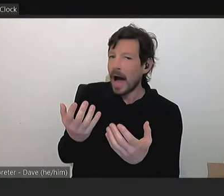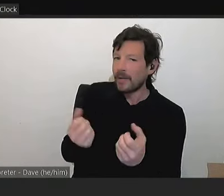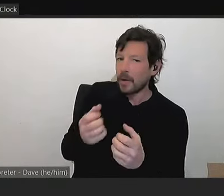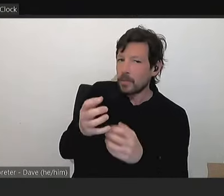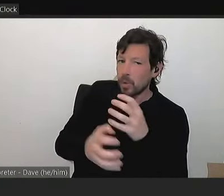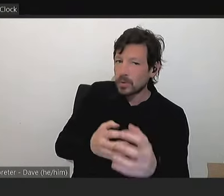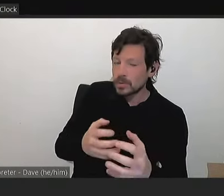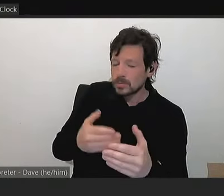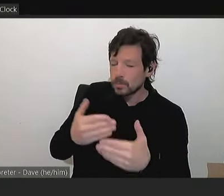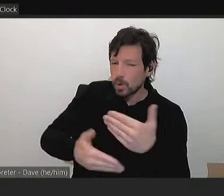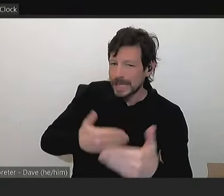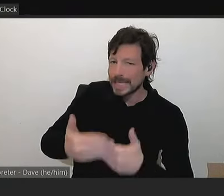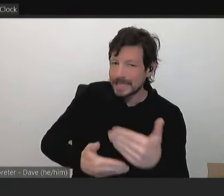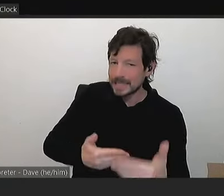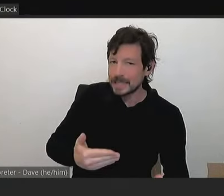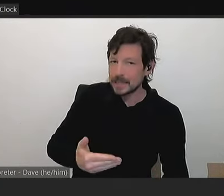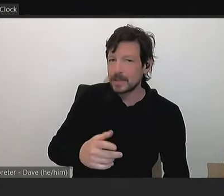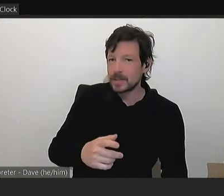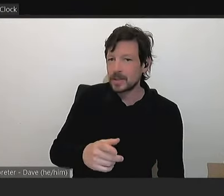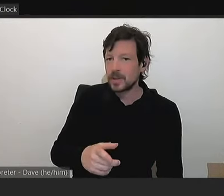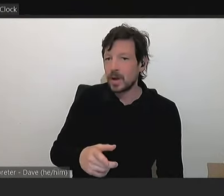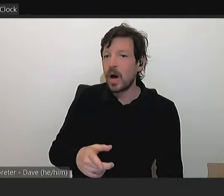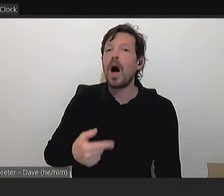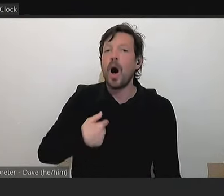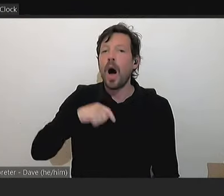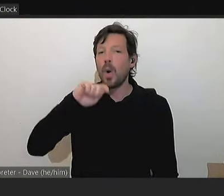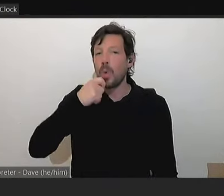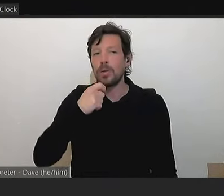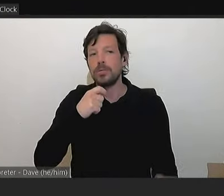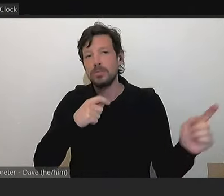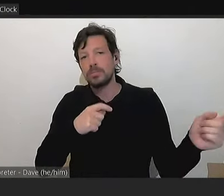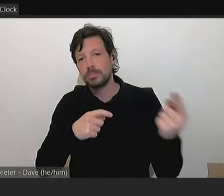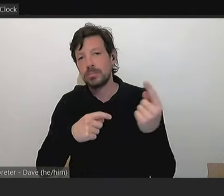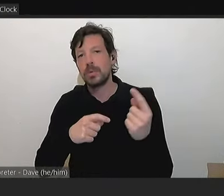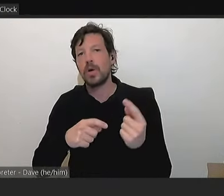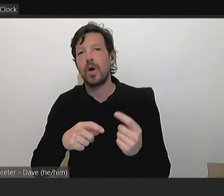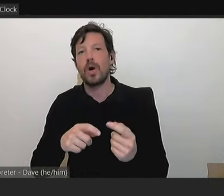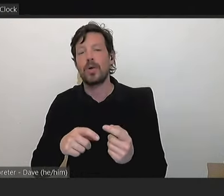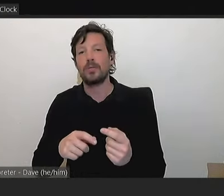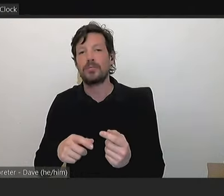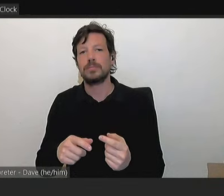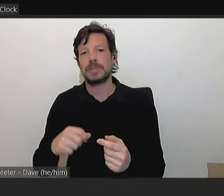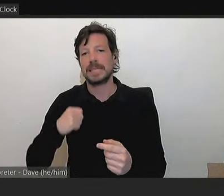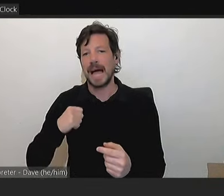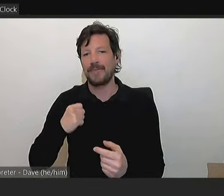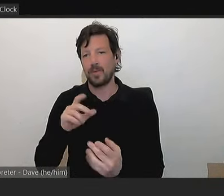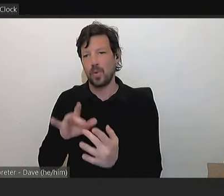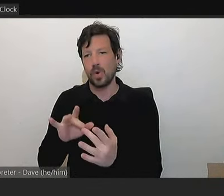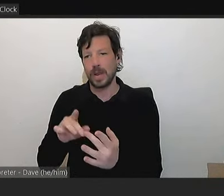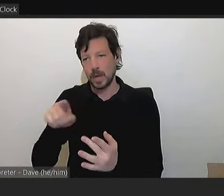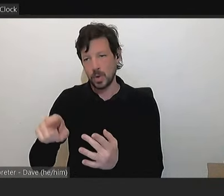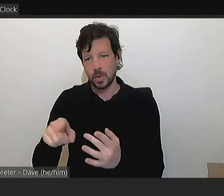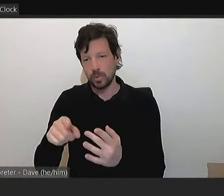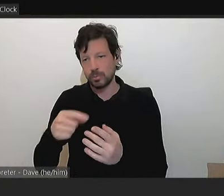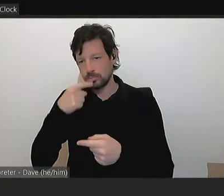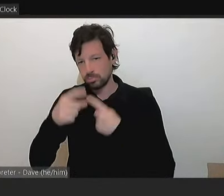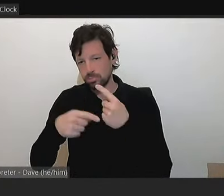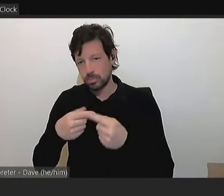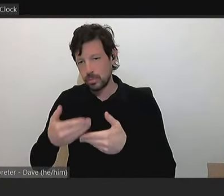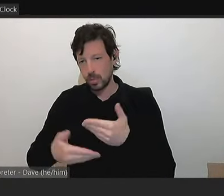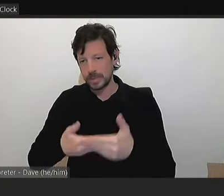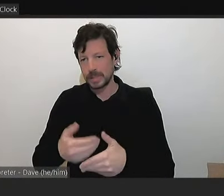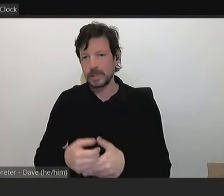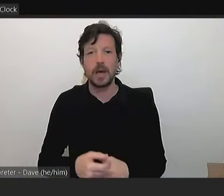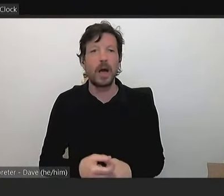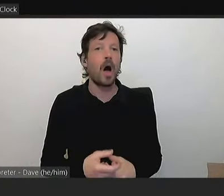go with. What I'll do, I'll get our officers to contact you to go through that process and what they can... Because it's not just